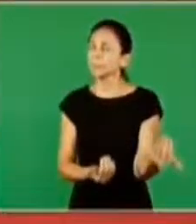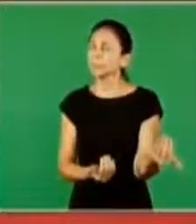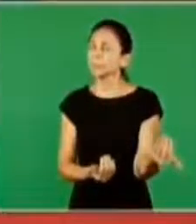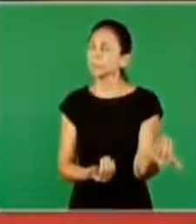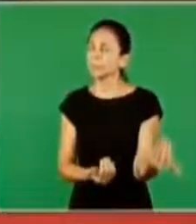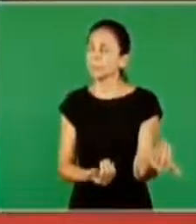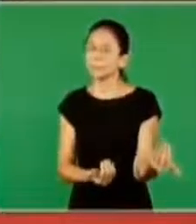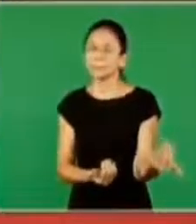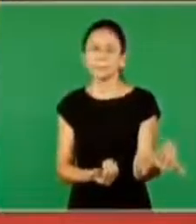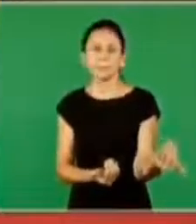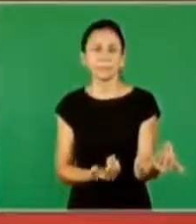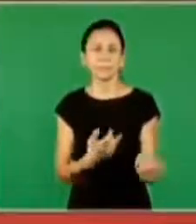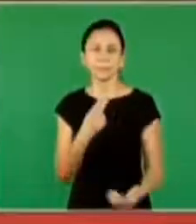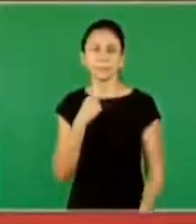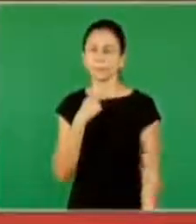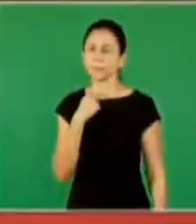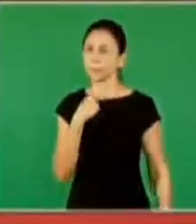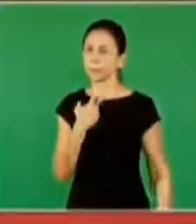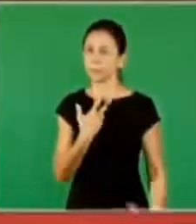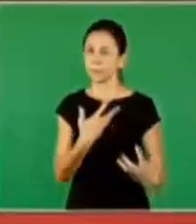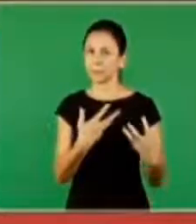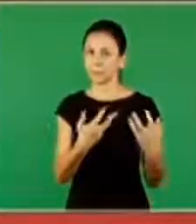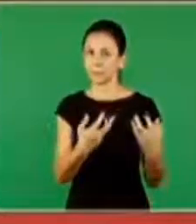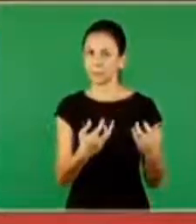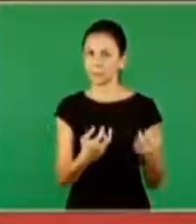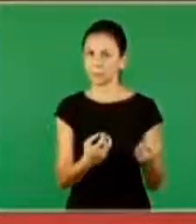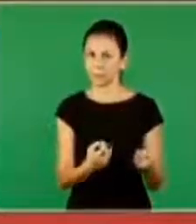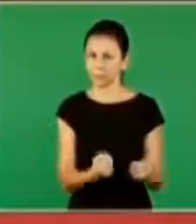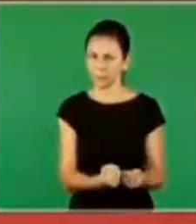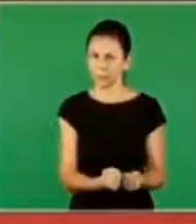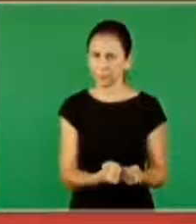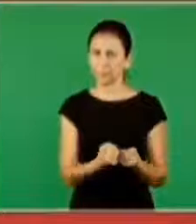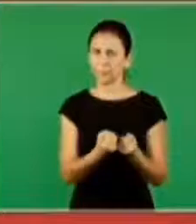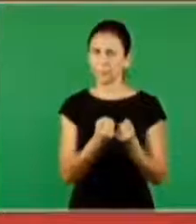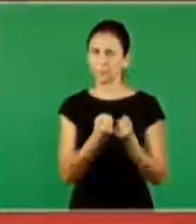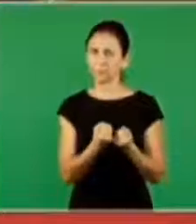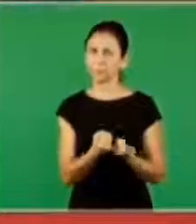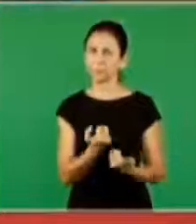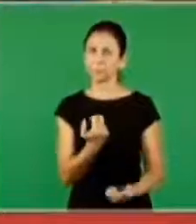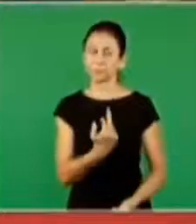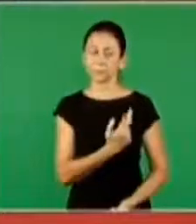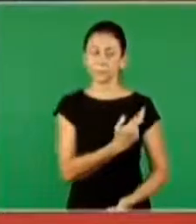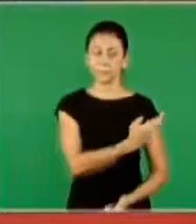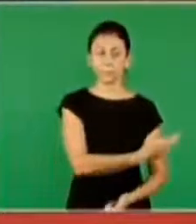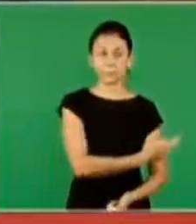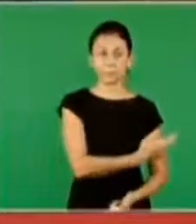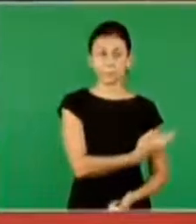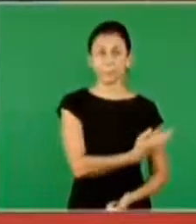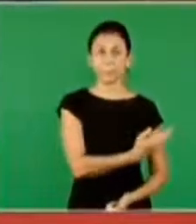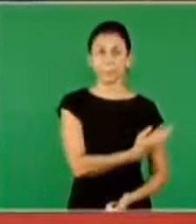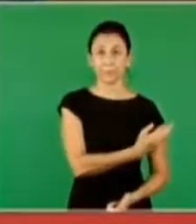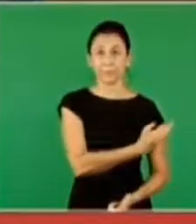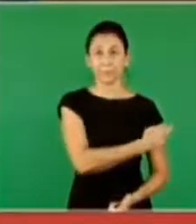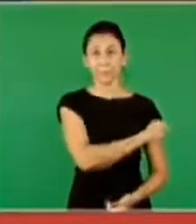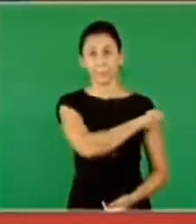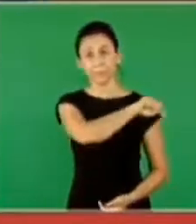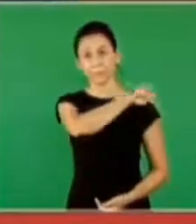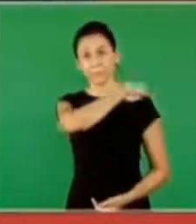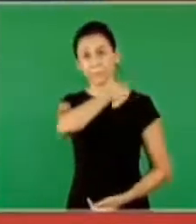is not to allow that the opposition that was made here to the doctrine in the first century